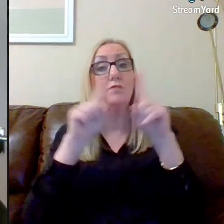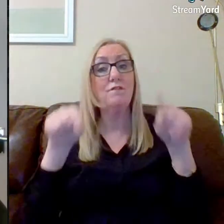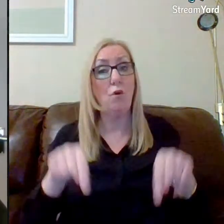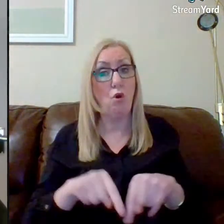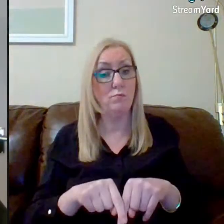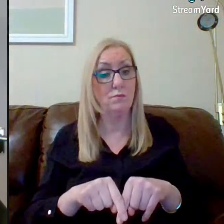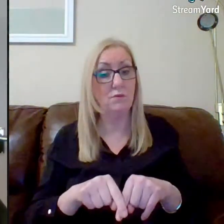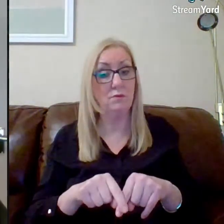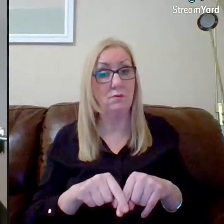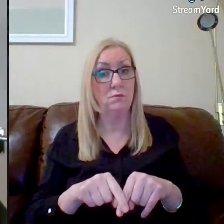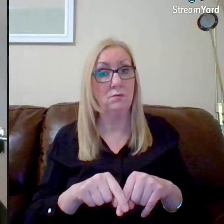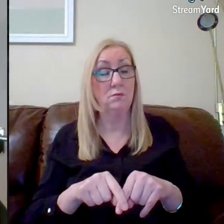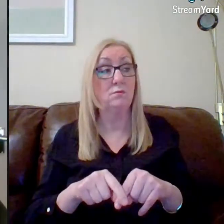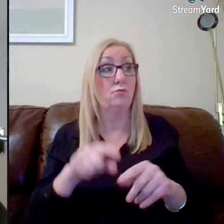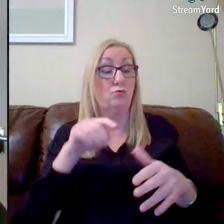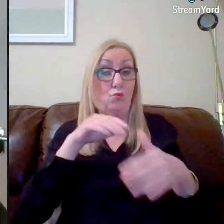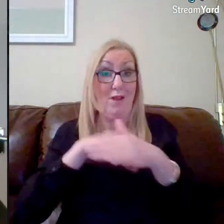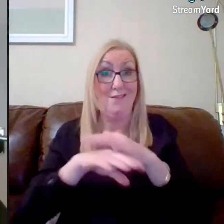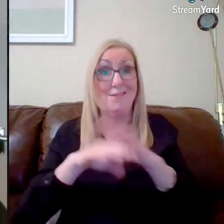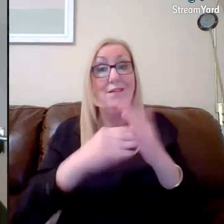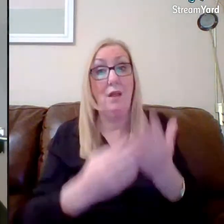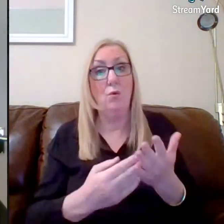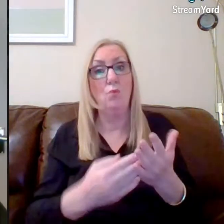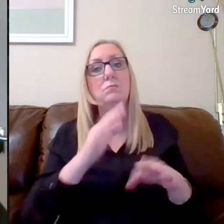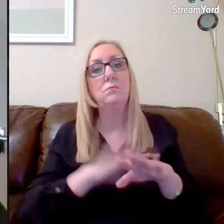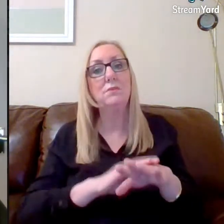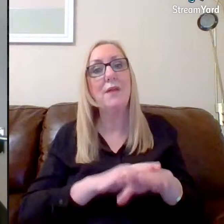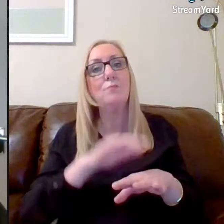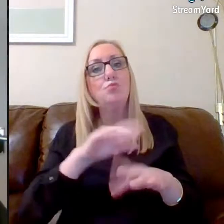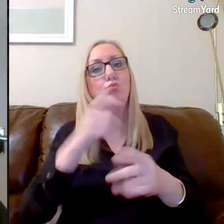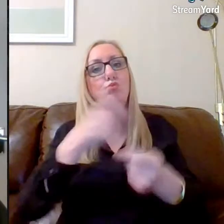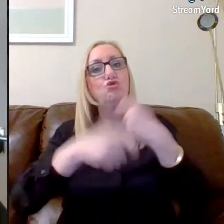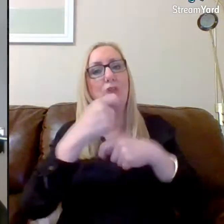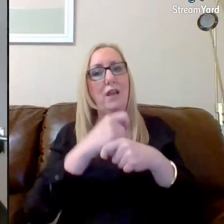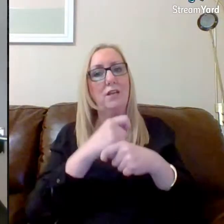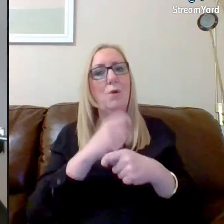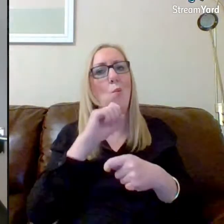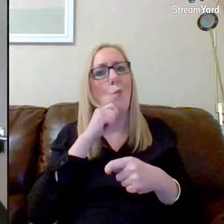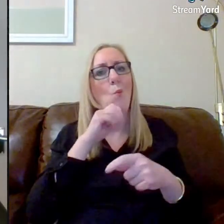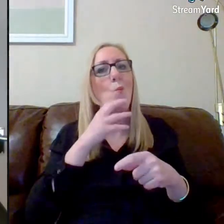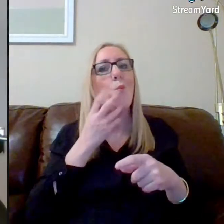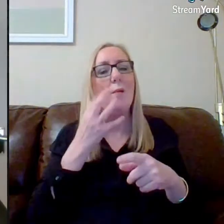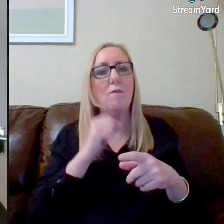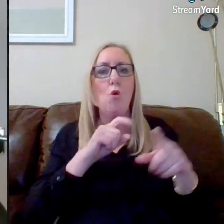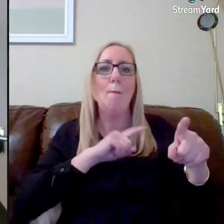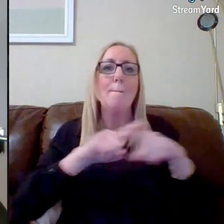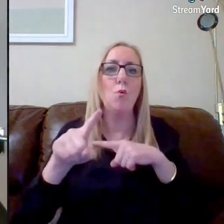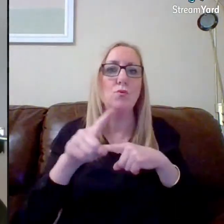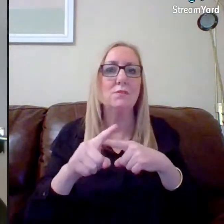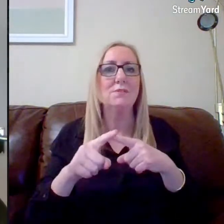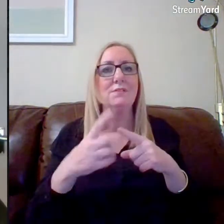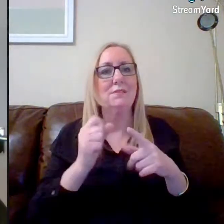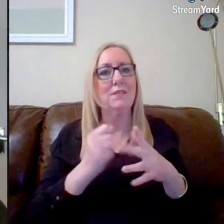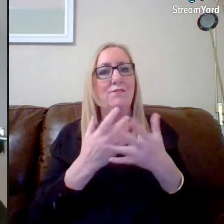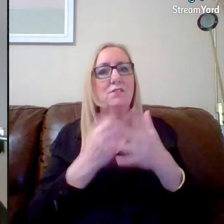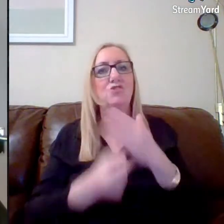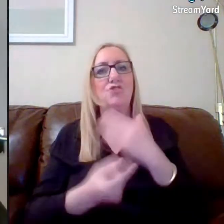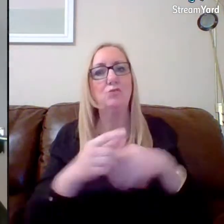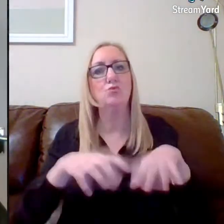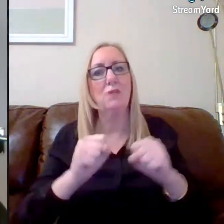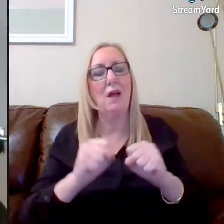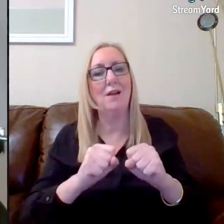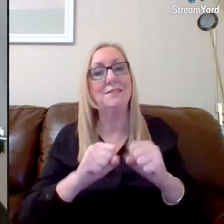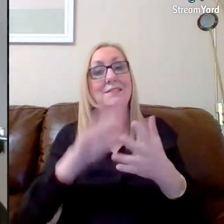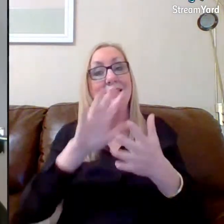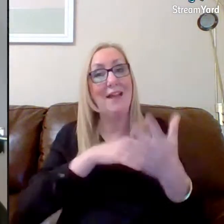there is still time to change those options. But once we've got the bulk of them in, it does make it easier for us to start that timetabling process. So the